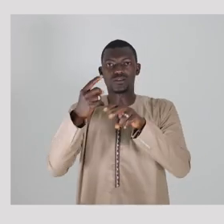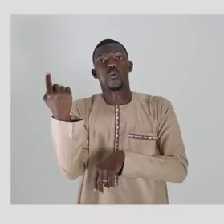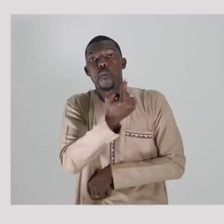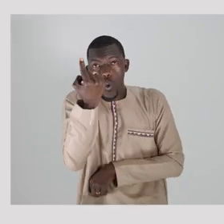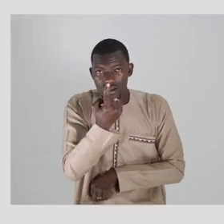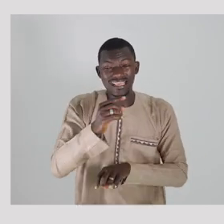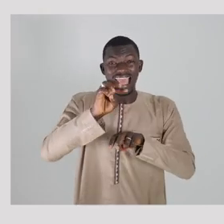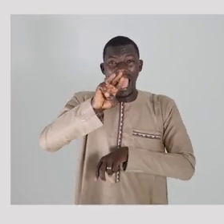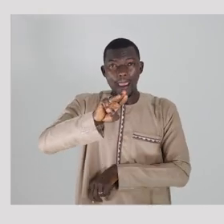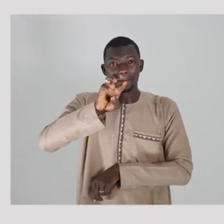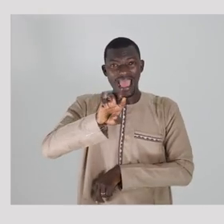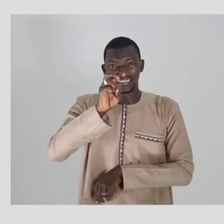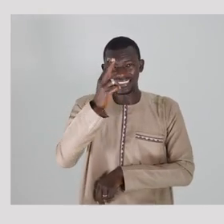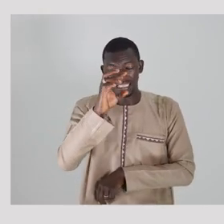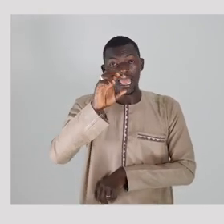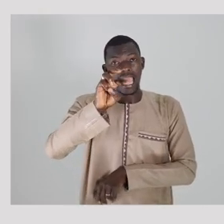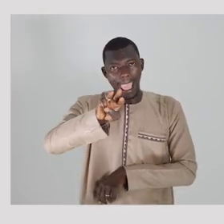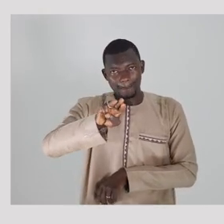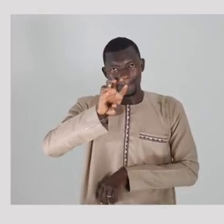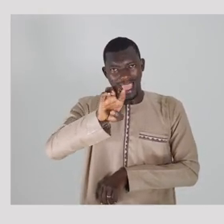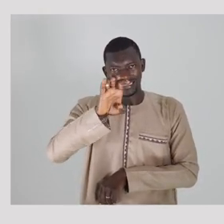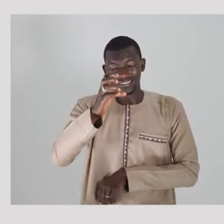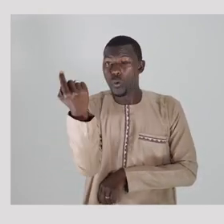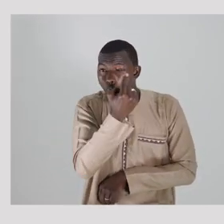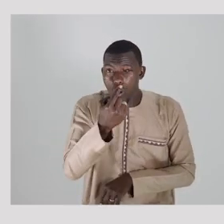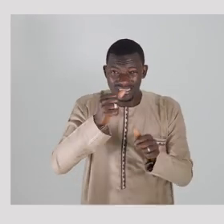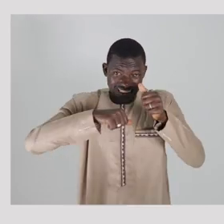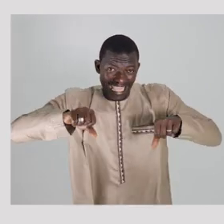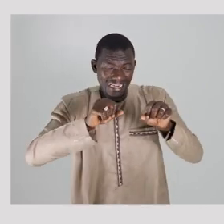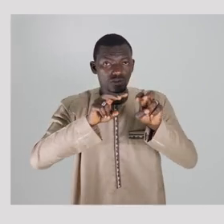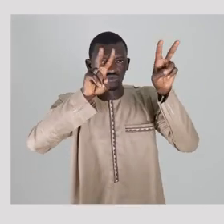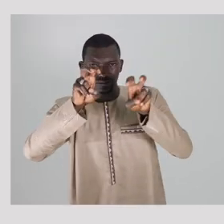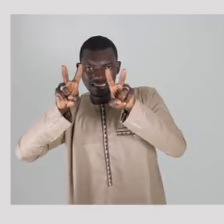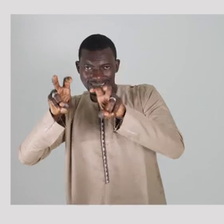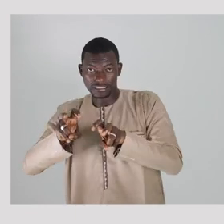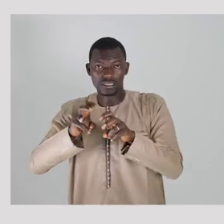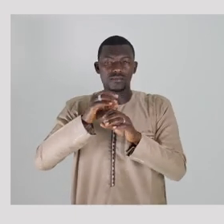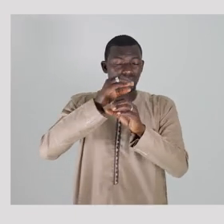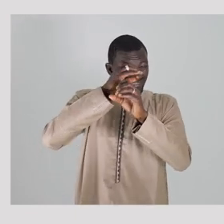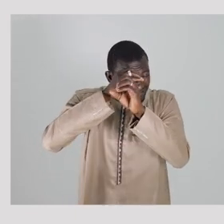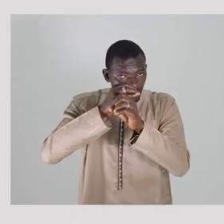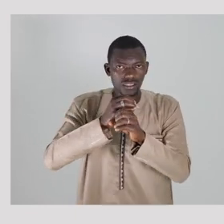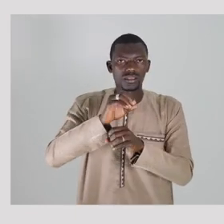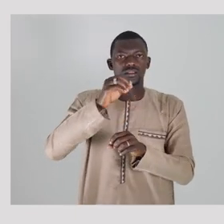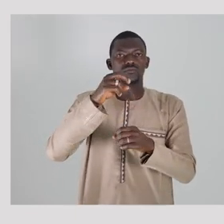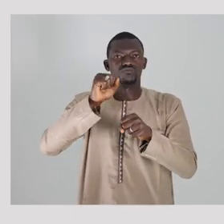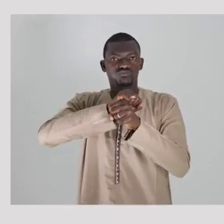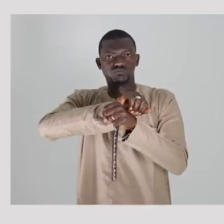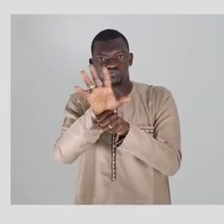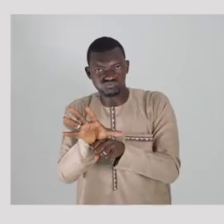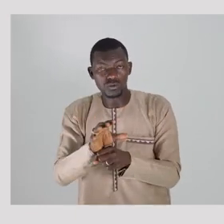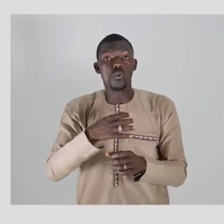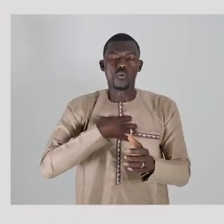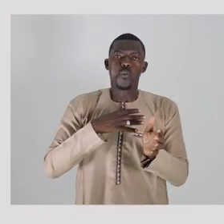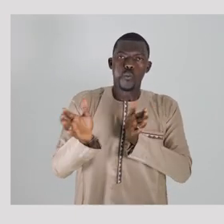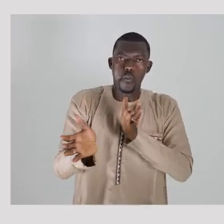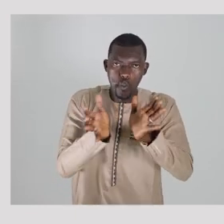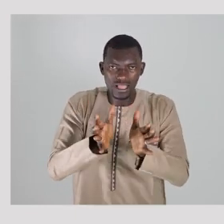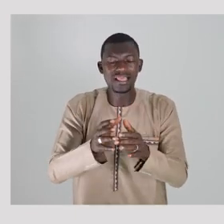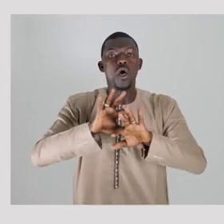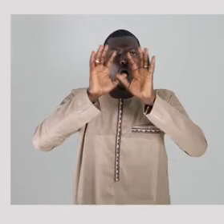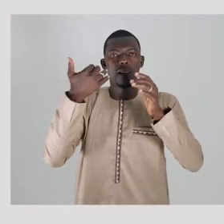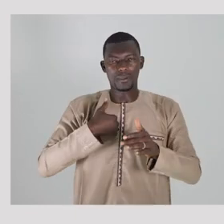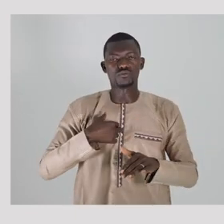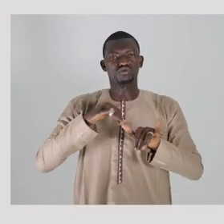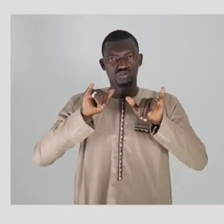of Hygiene and Tropical Medicine, MRC, is the only tested centre for coronavirus in the Gambia. Testing is being done in collaboration with the Ministry of